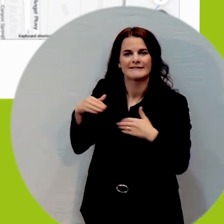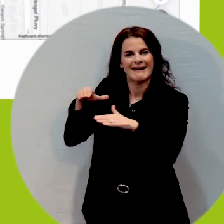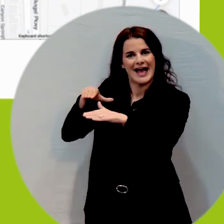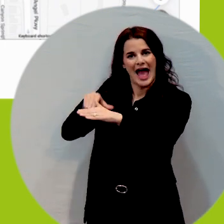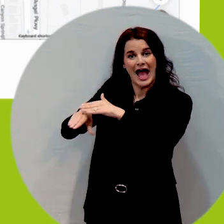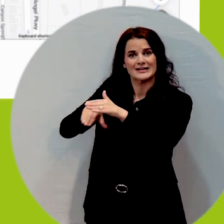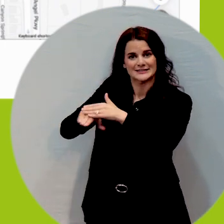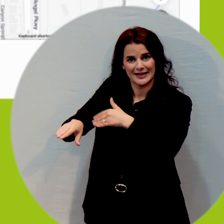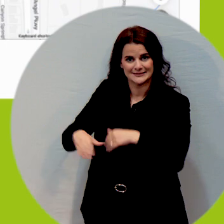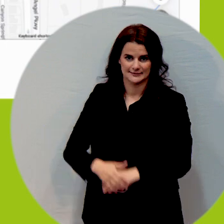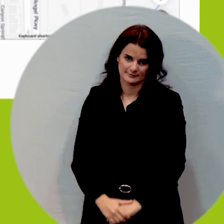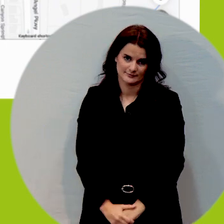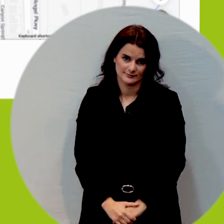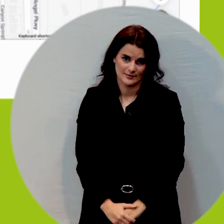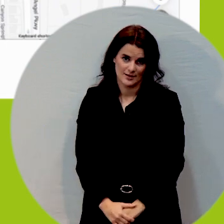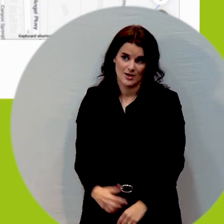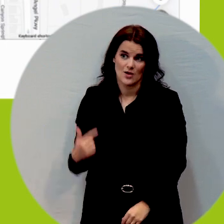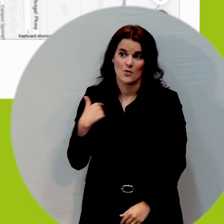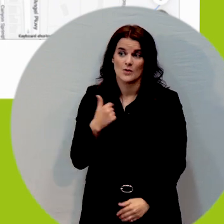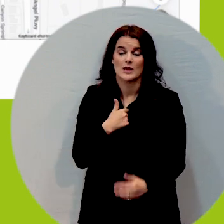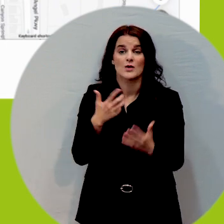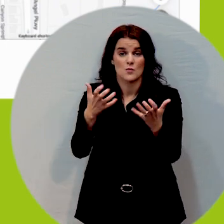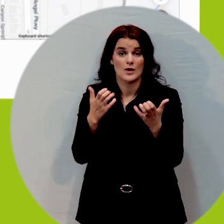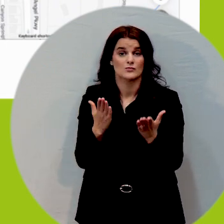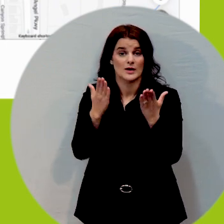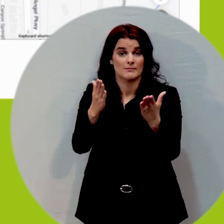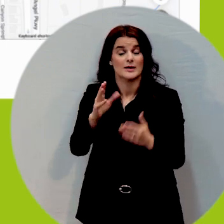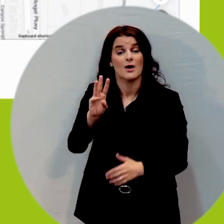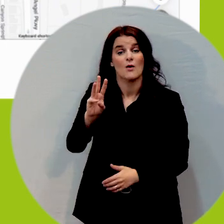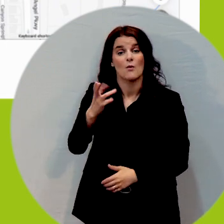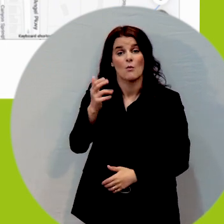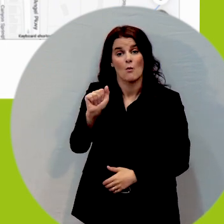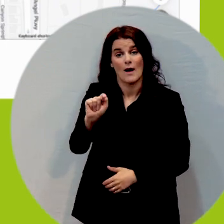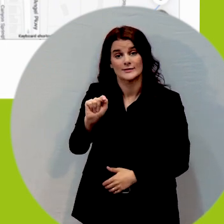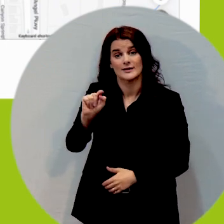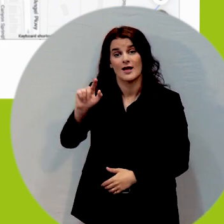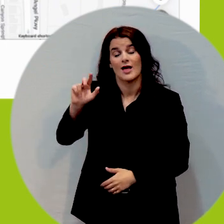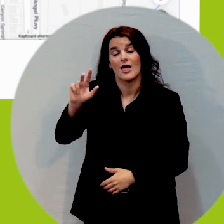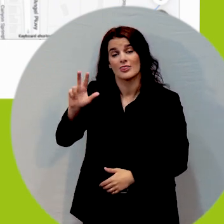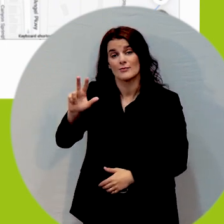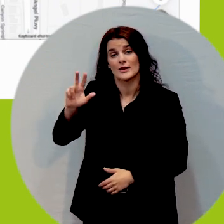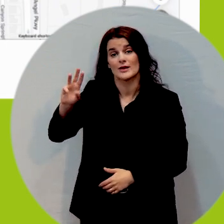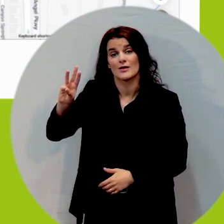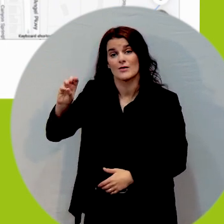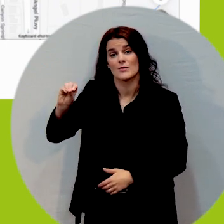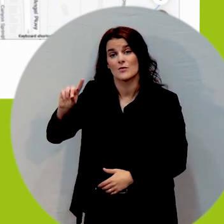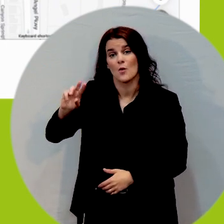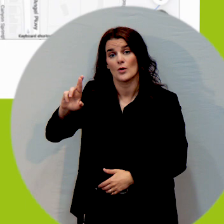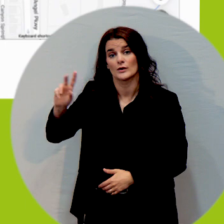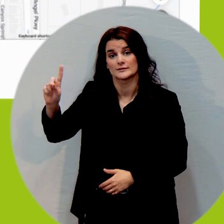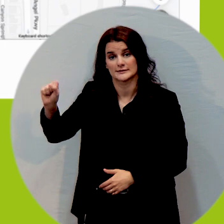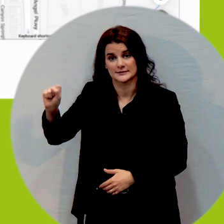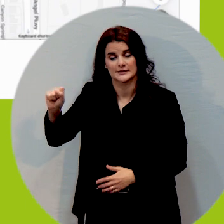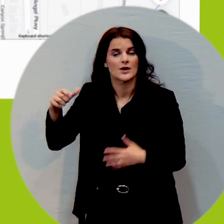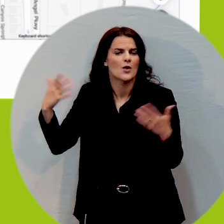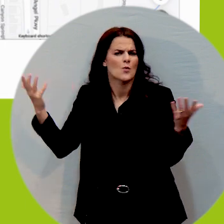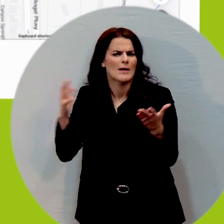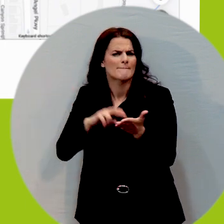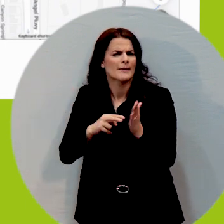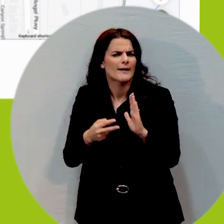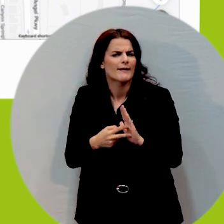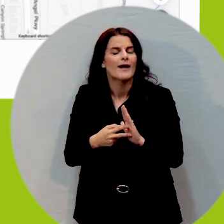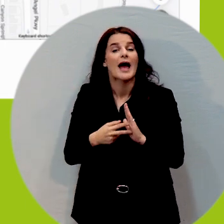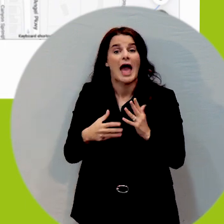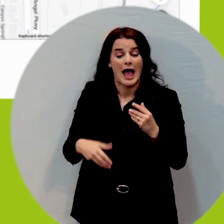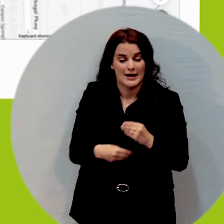using what three words and by putting what three words in it gives you